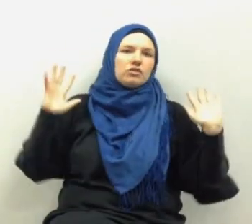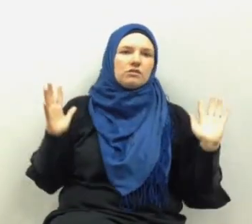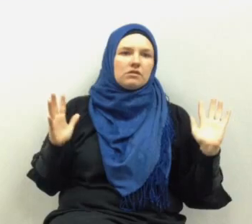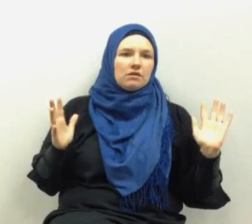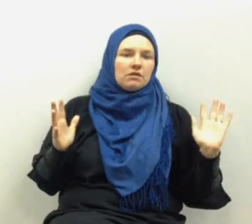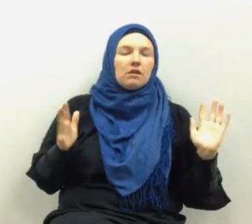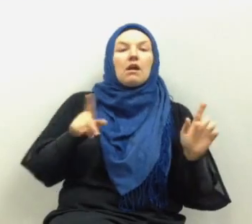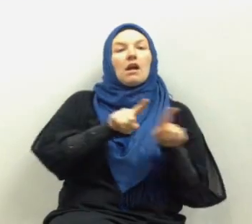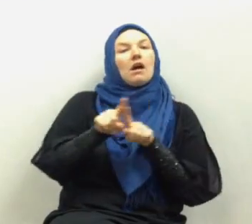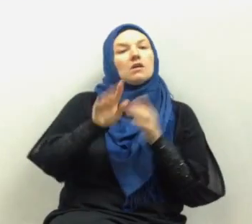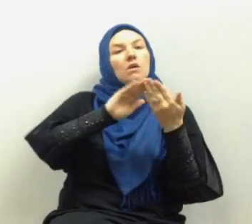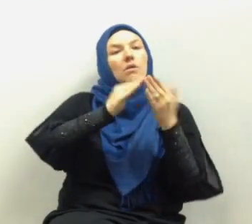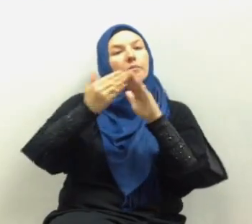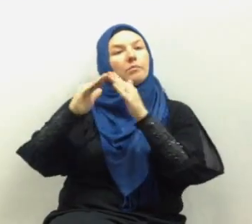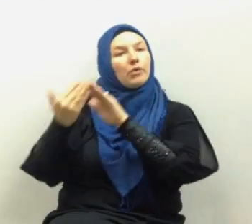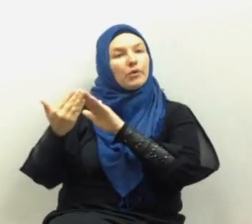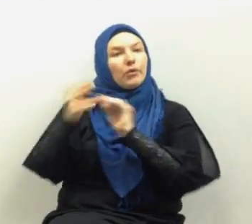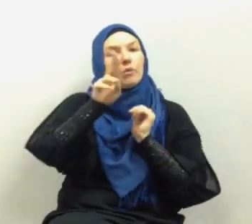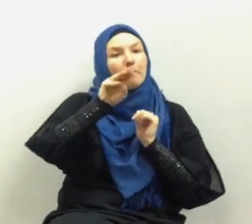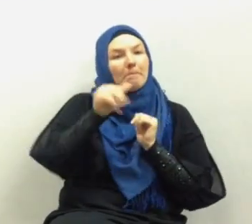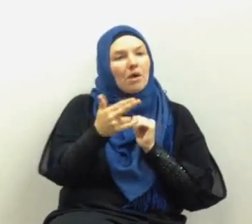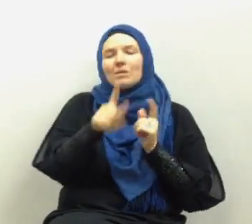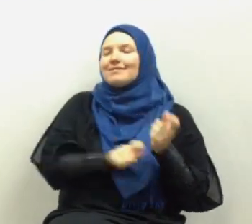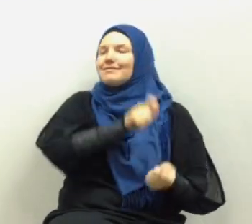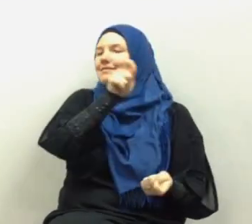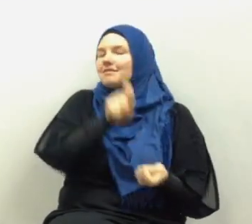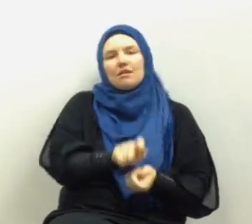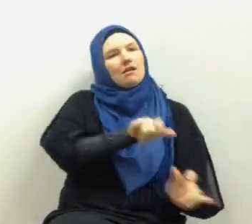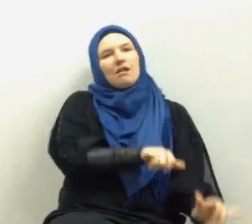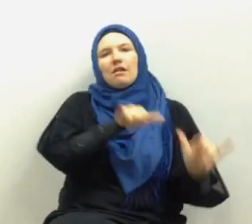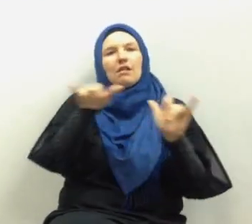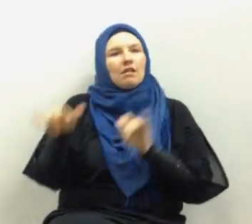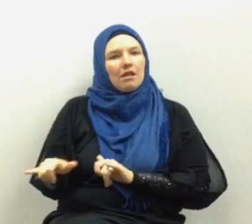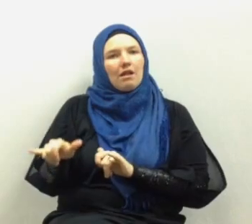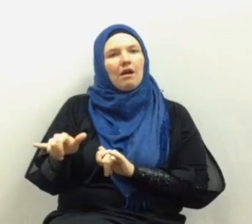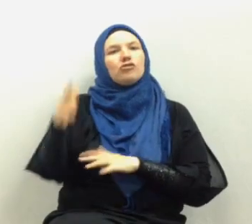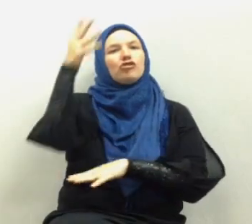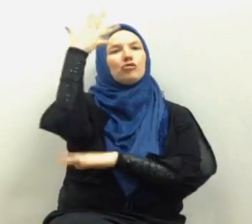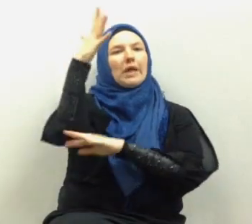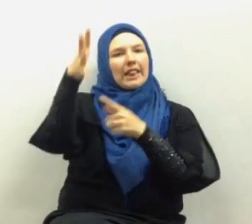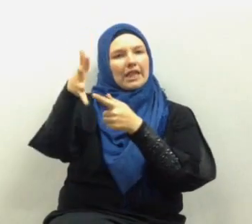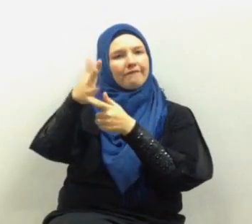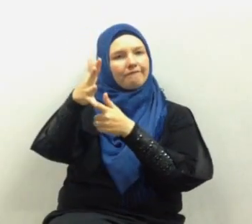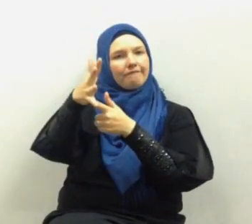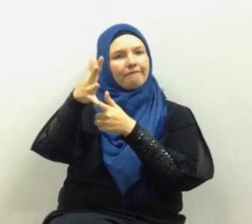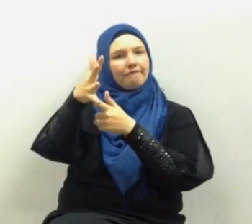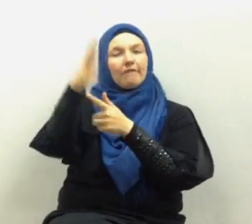so as an ummah we are exactly like a tree leaf